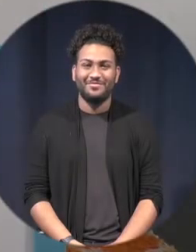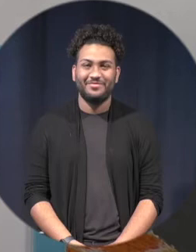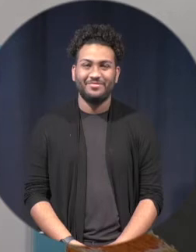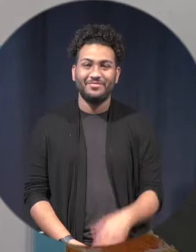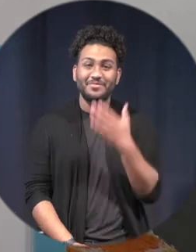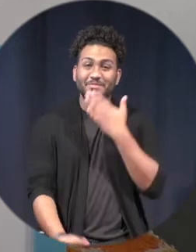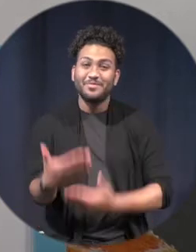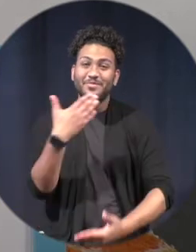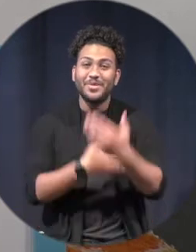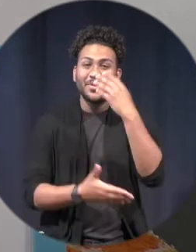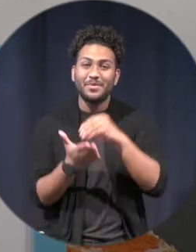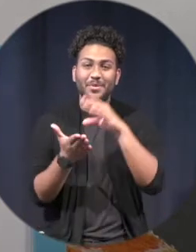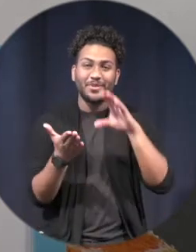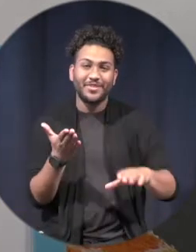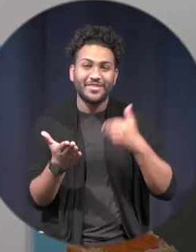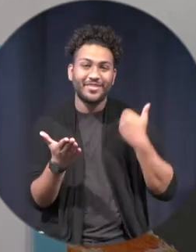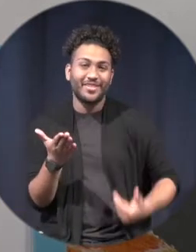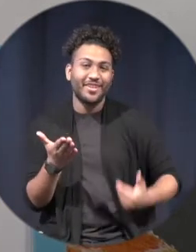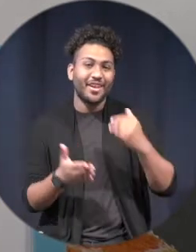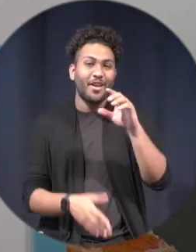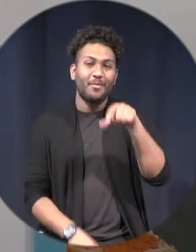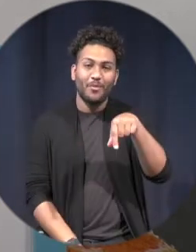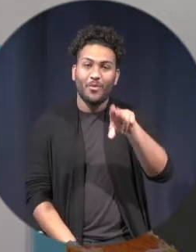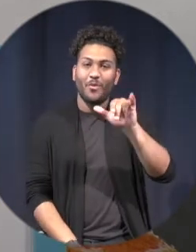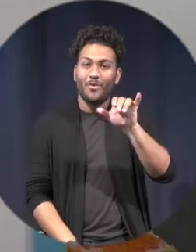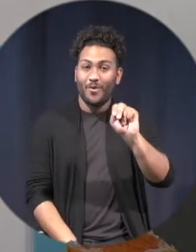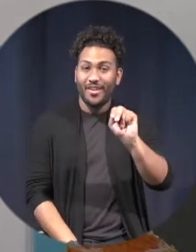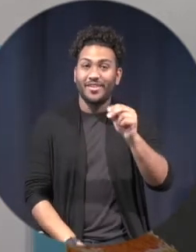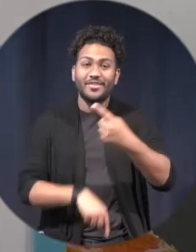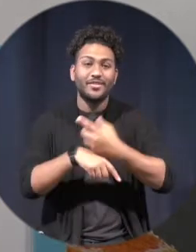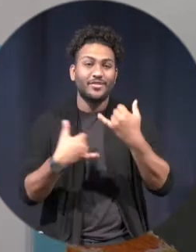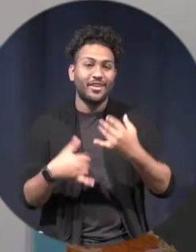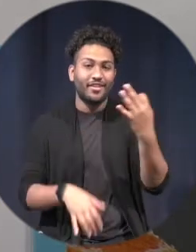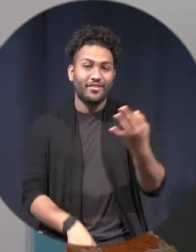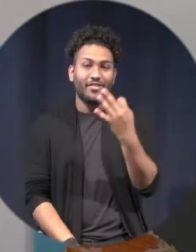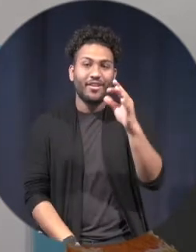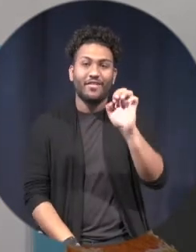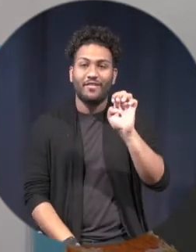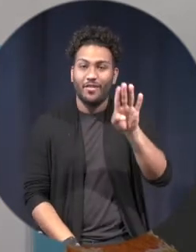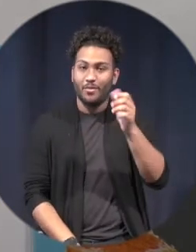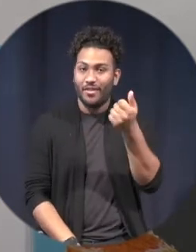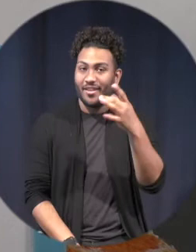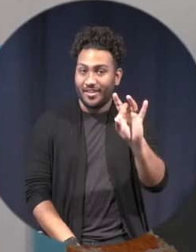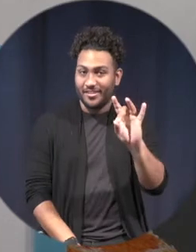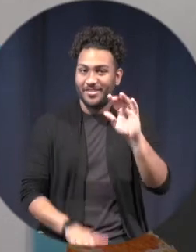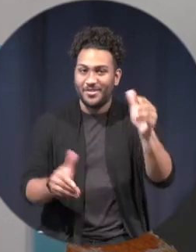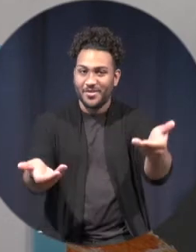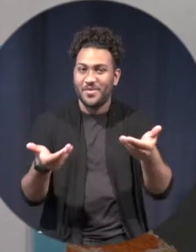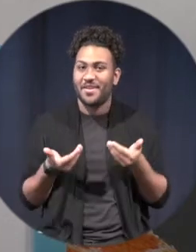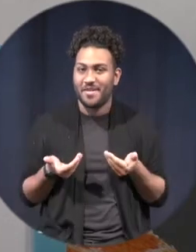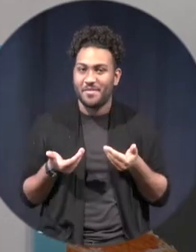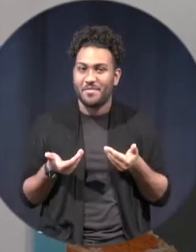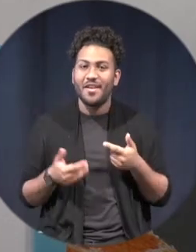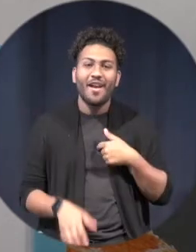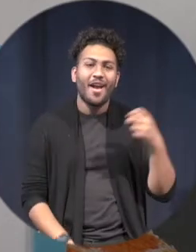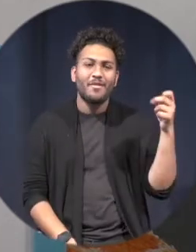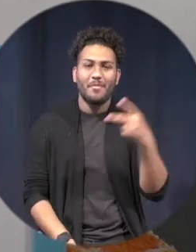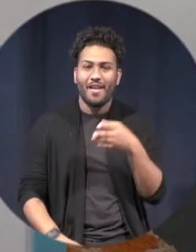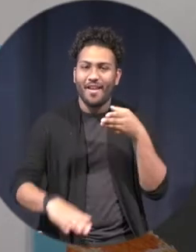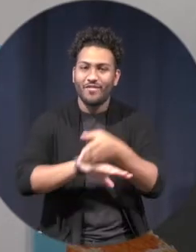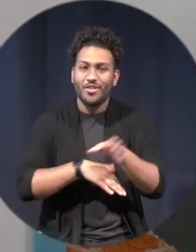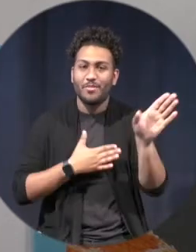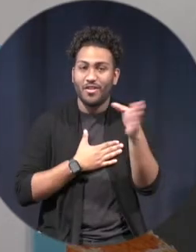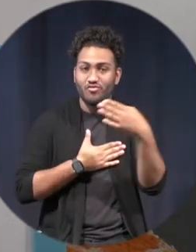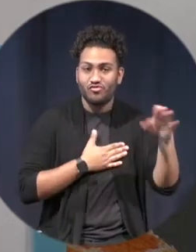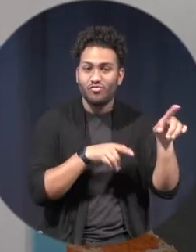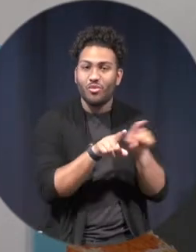Good morning, Boone Braves. I'm Quinn, and today is Friday, February 18th. Welcome to Brave TV News. I'll be right back